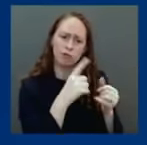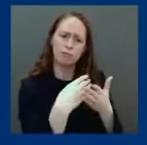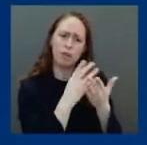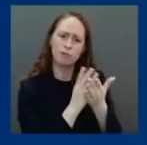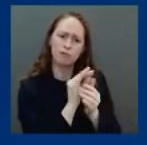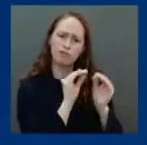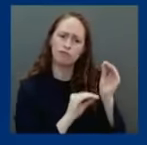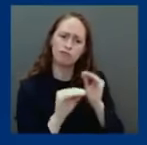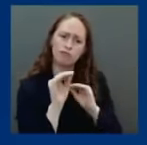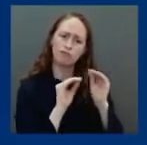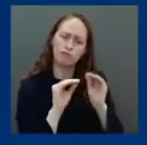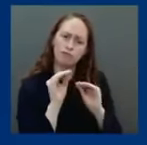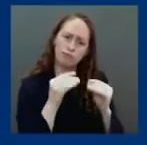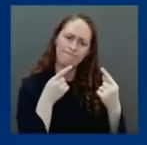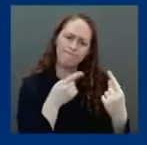for the questions and look forward to the next briefing.